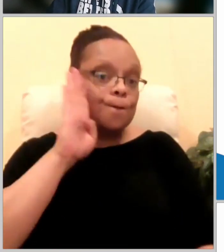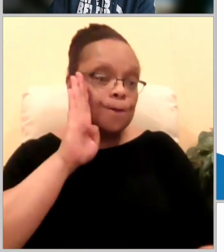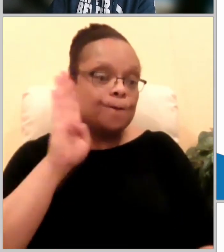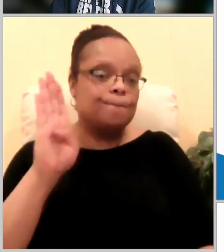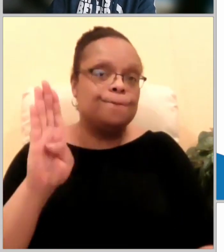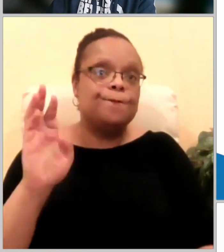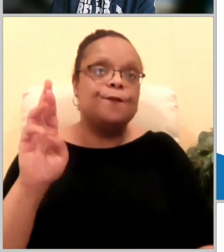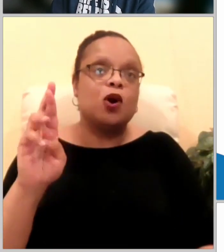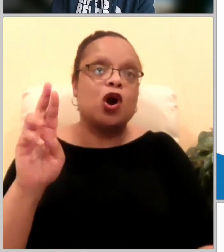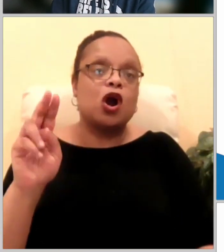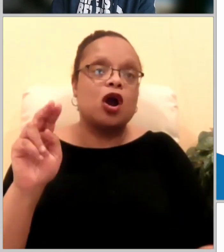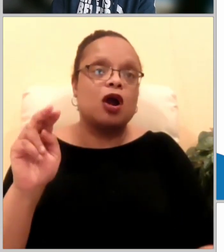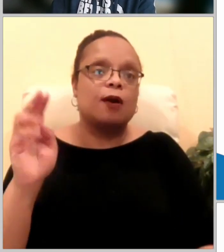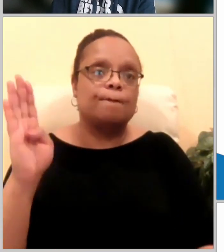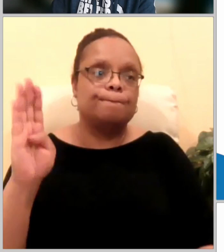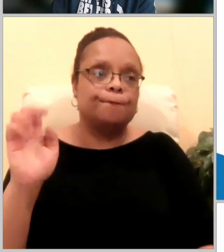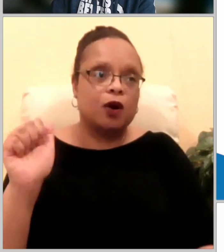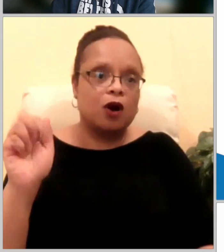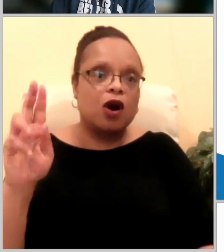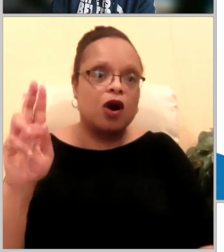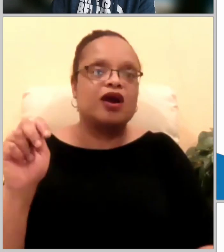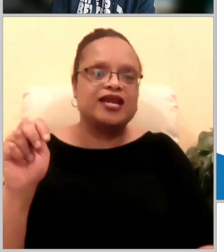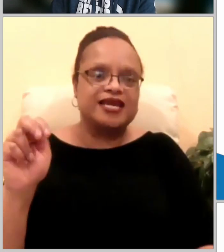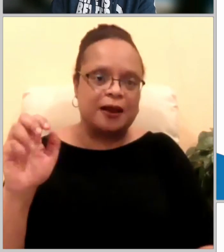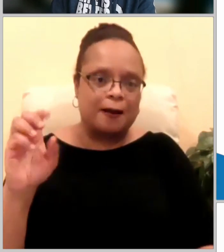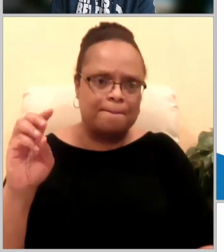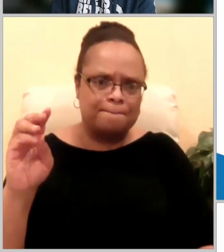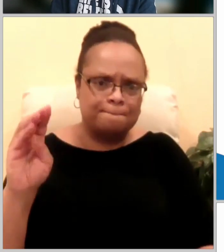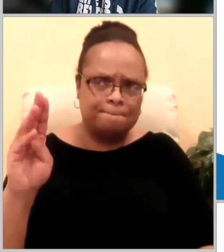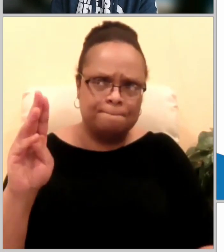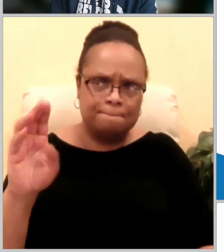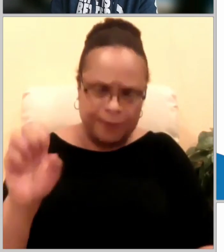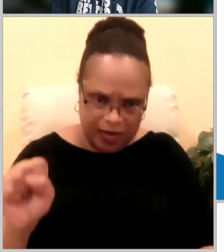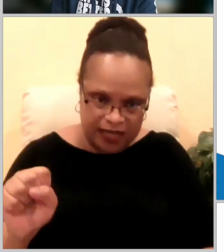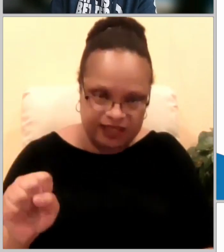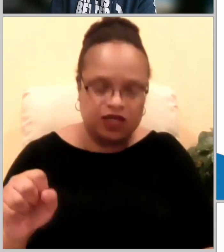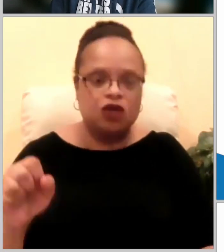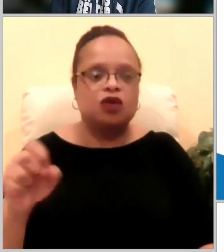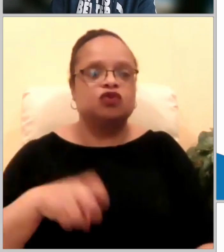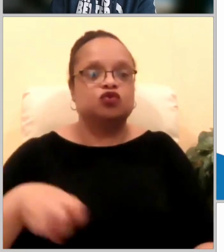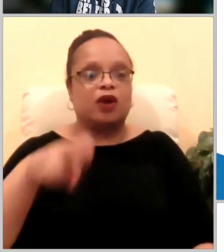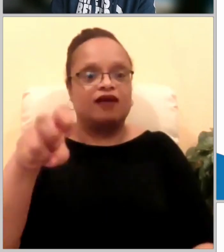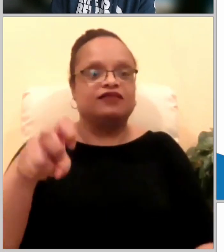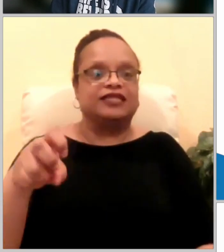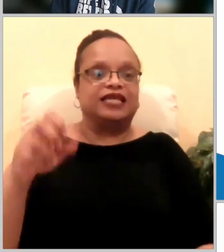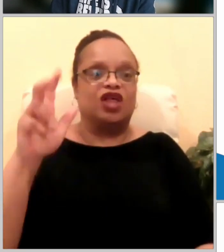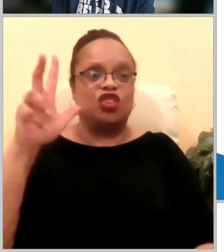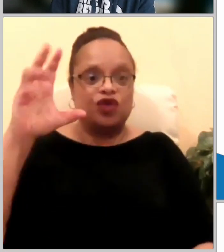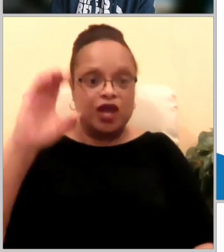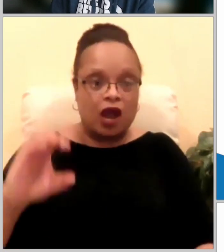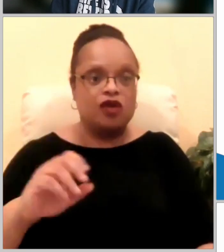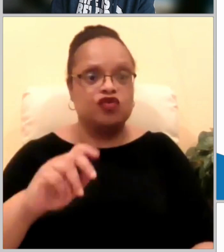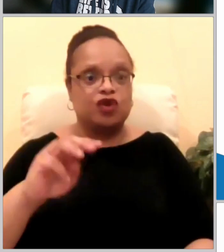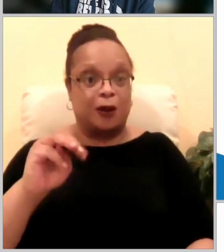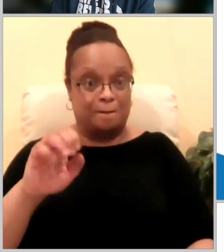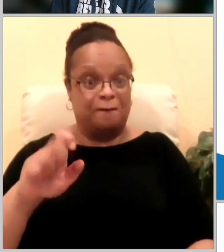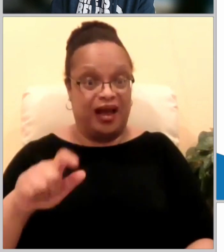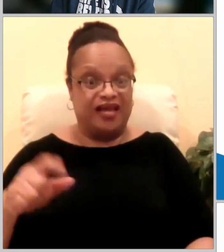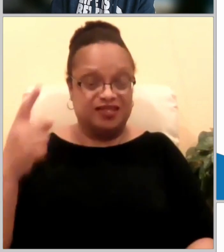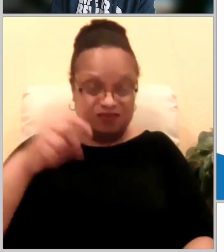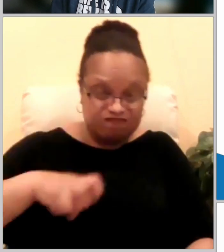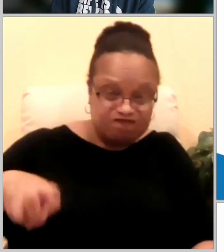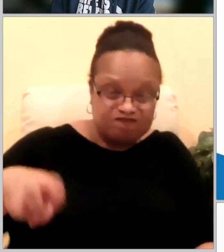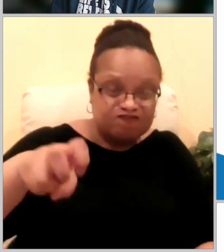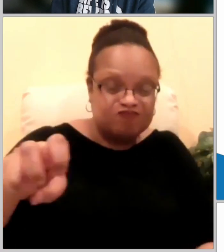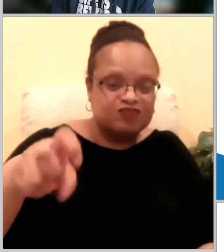antioch again traveling 300 plus miles and in verse 23 we see that barnabas lives up to his name and